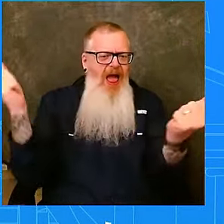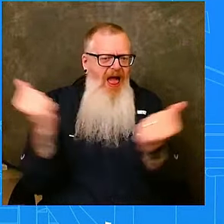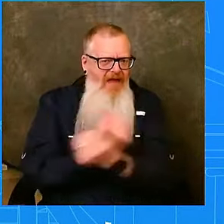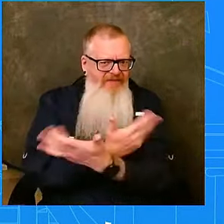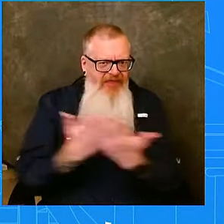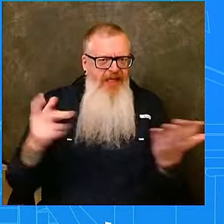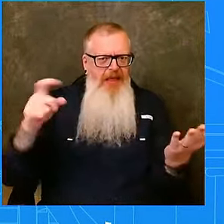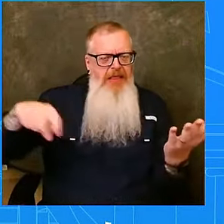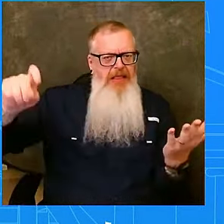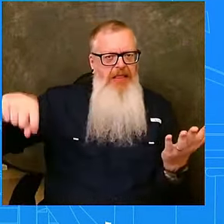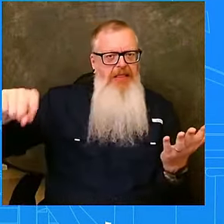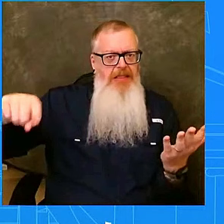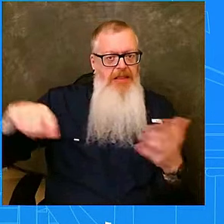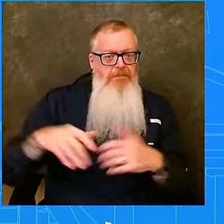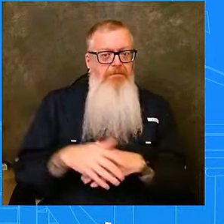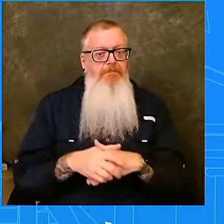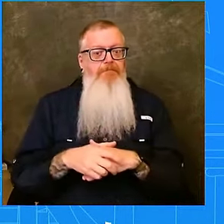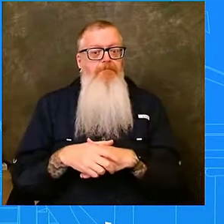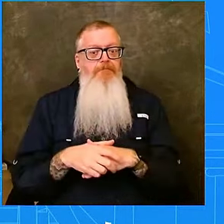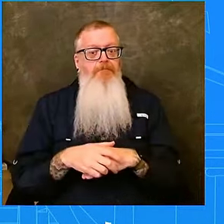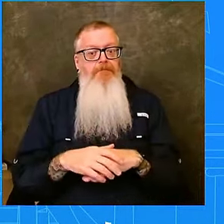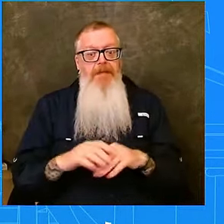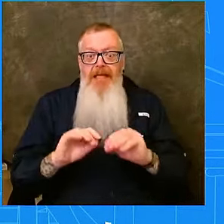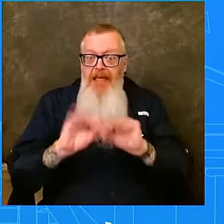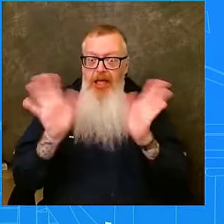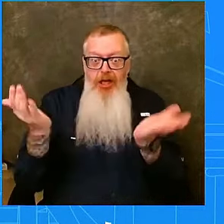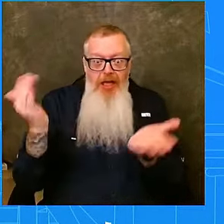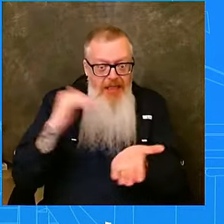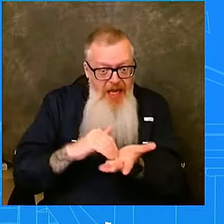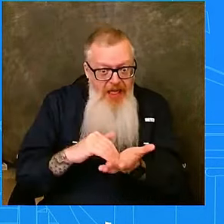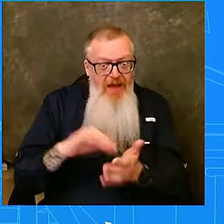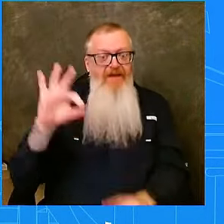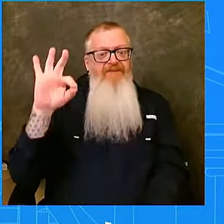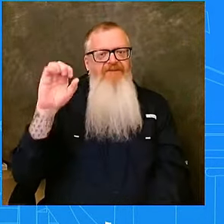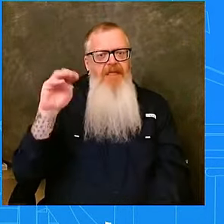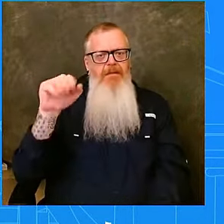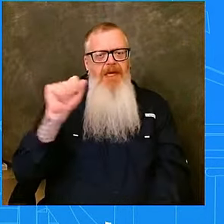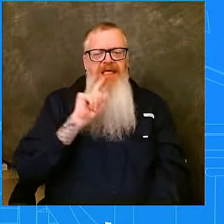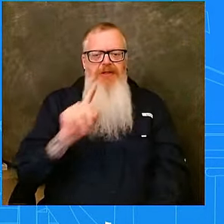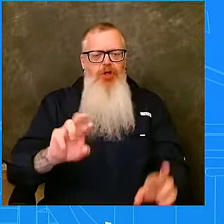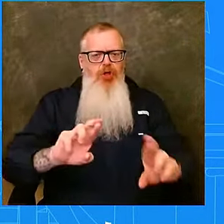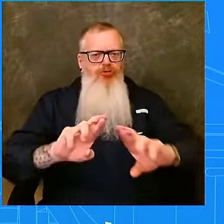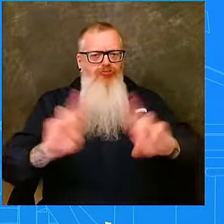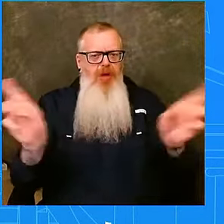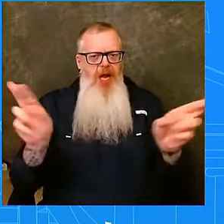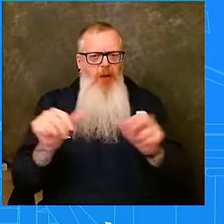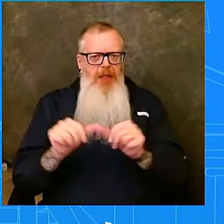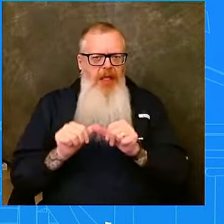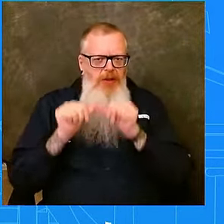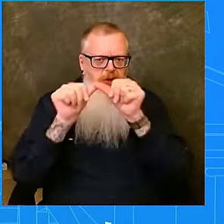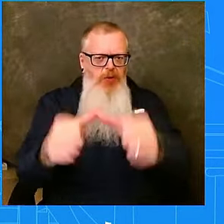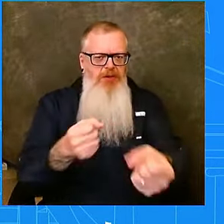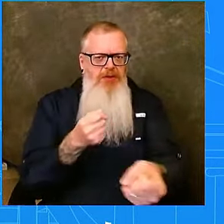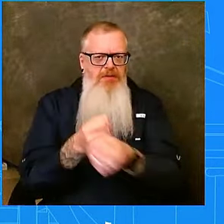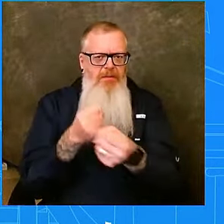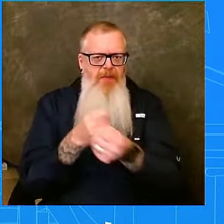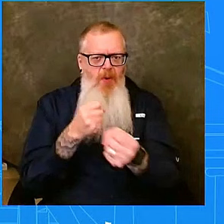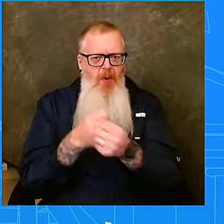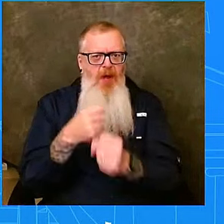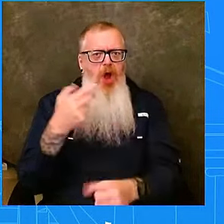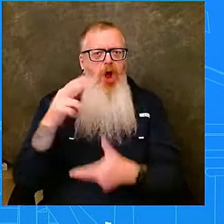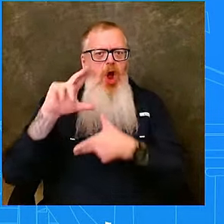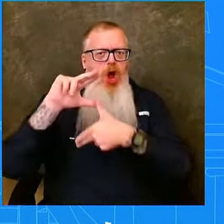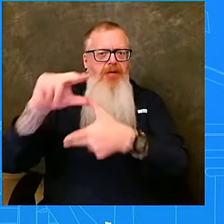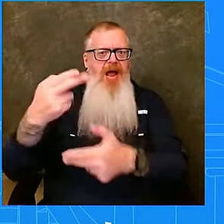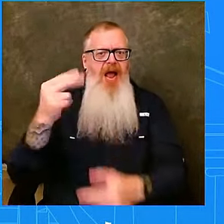We at FEMA stand ready to both continue our support to Hurricane Helene and respond to the impacts from Hurricane